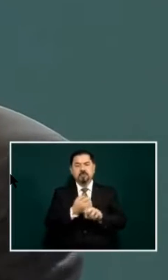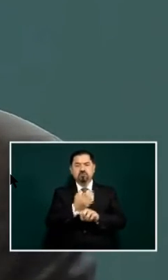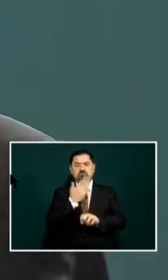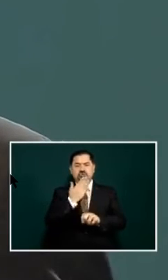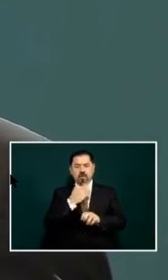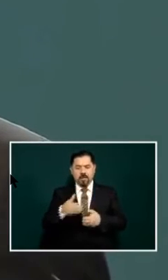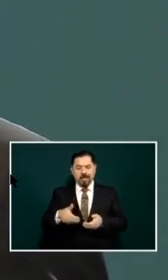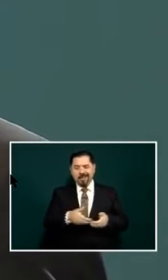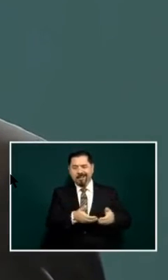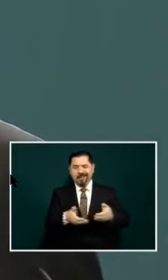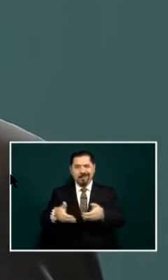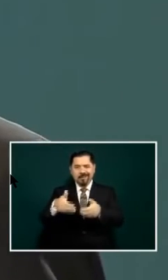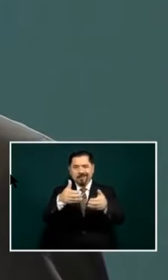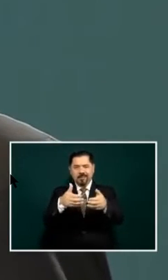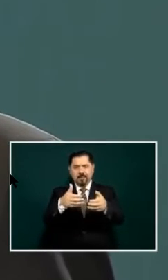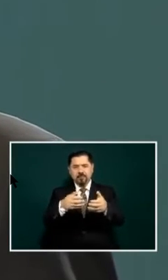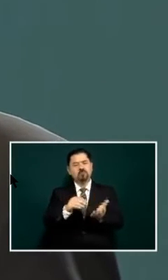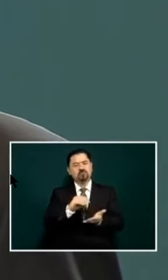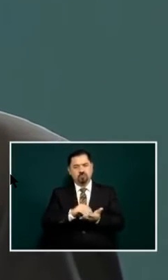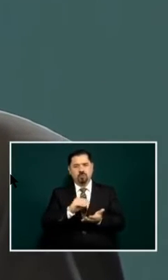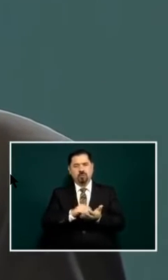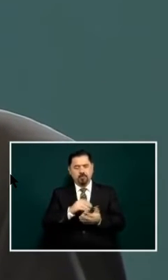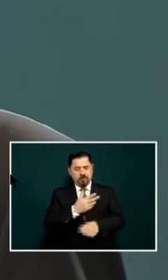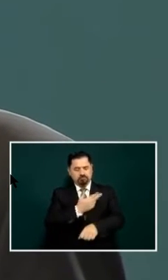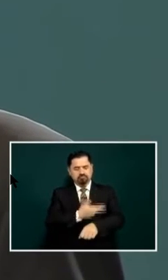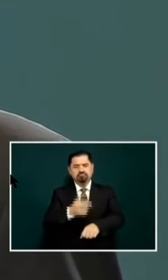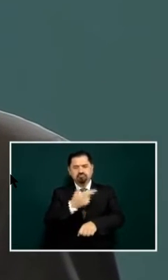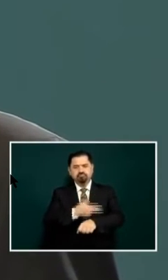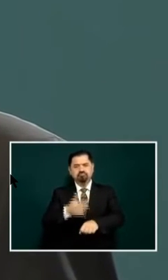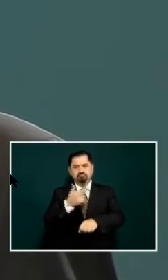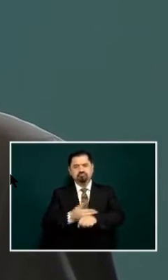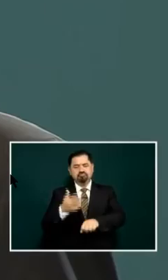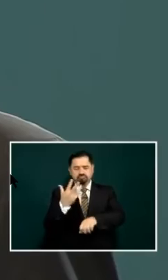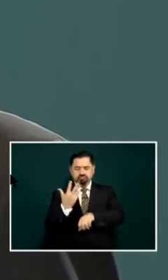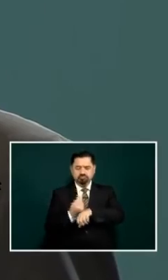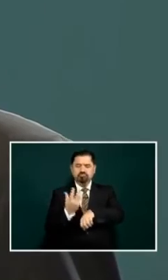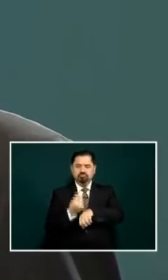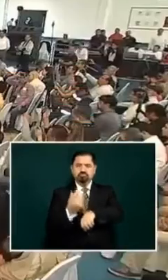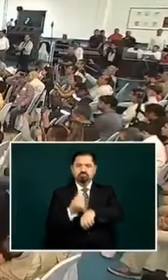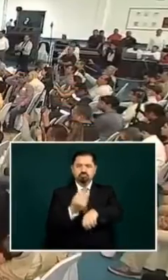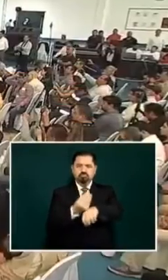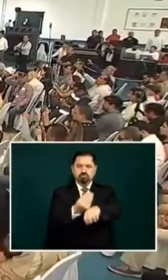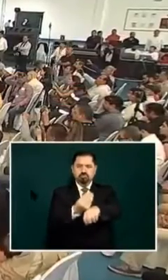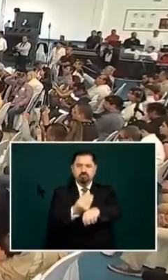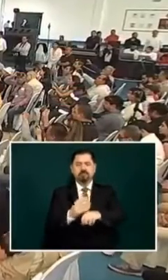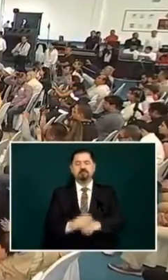constructing here in Sonora which is in the process of being constructed